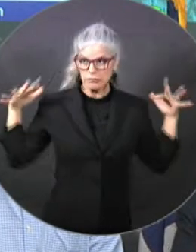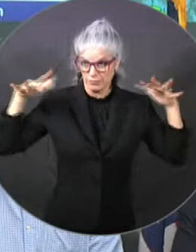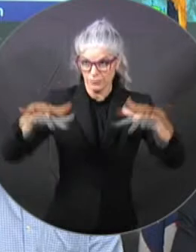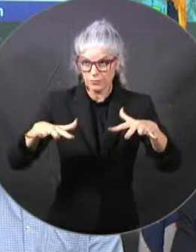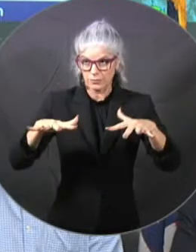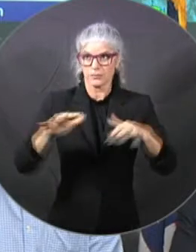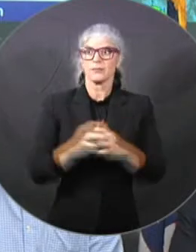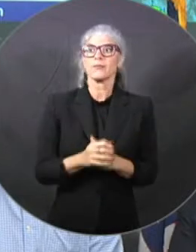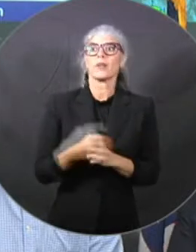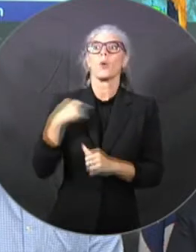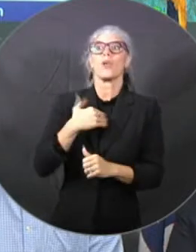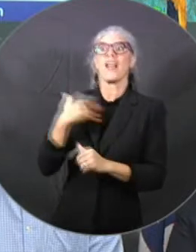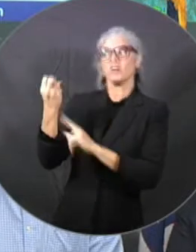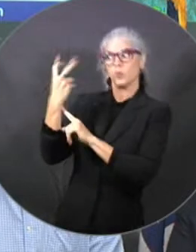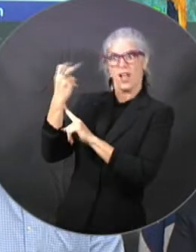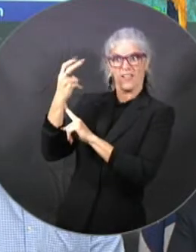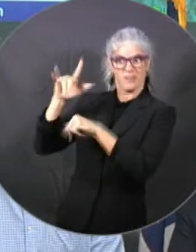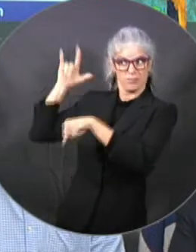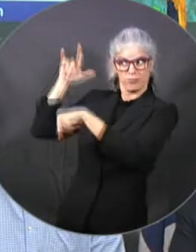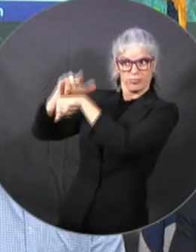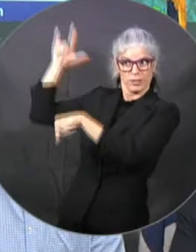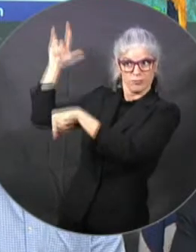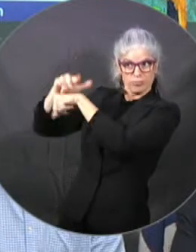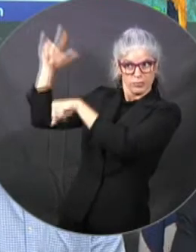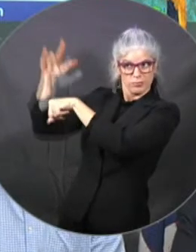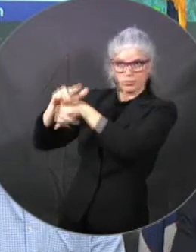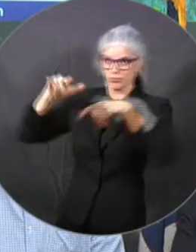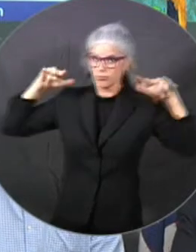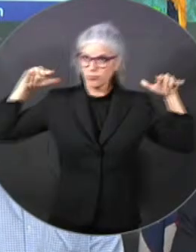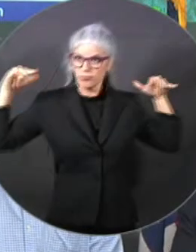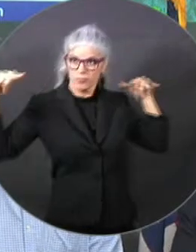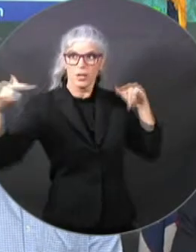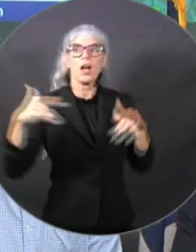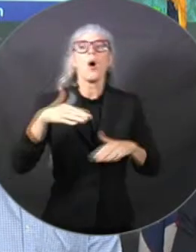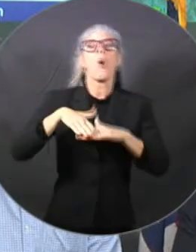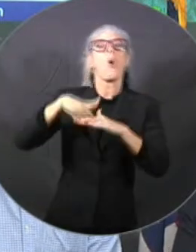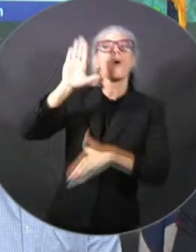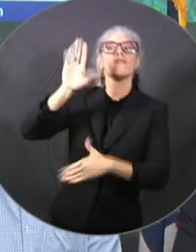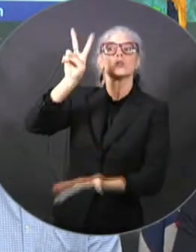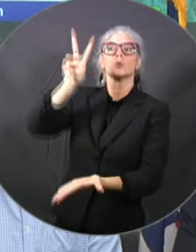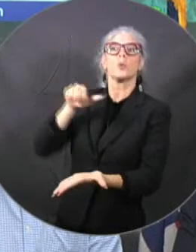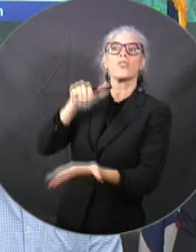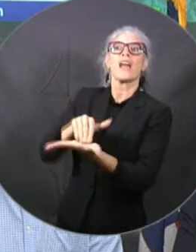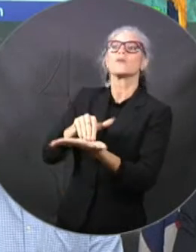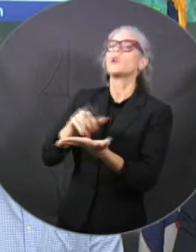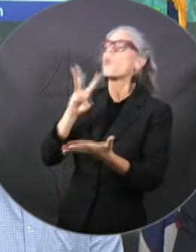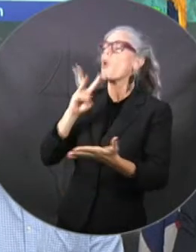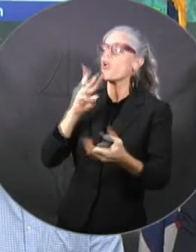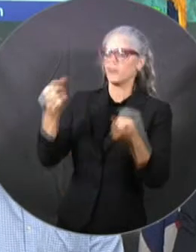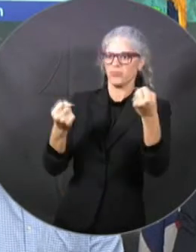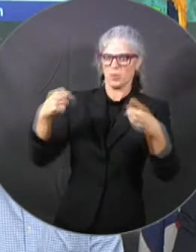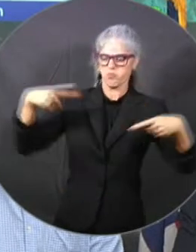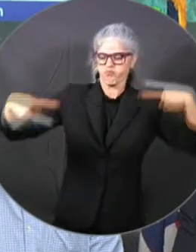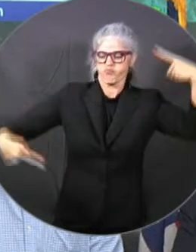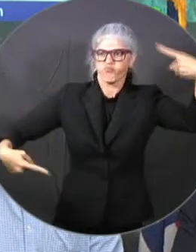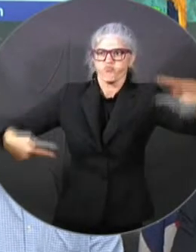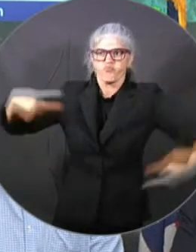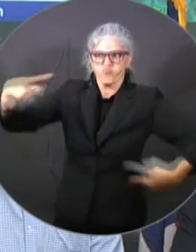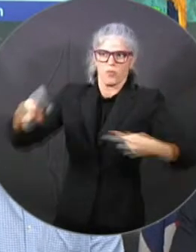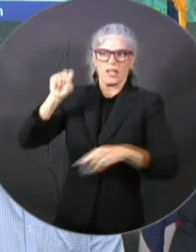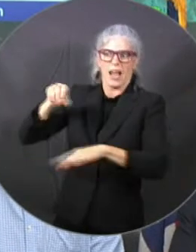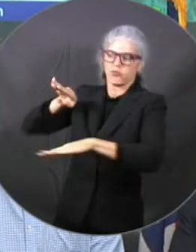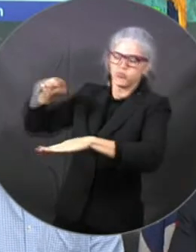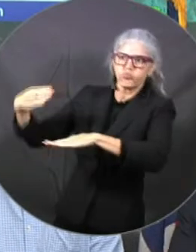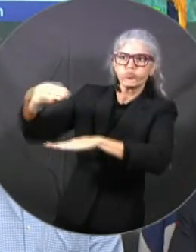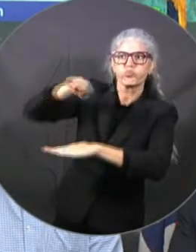Kevin is also requesting through the EMAC additional rotary wing assets from other states,